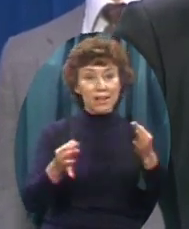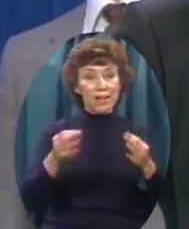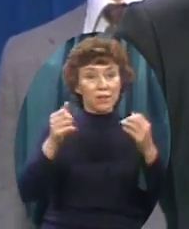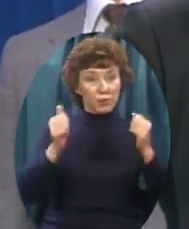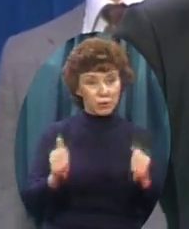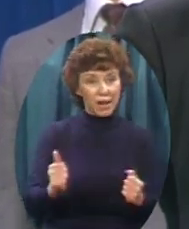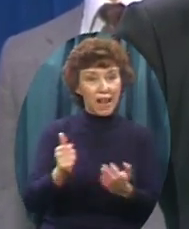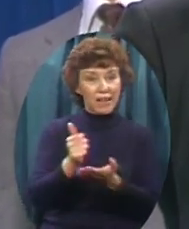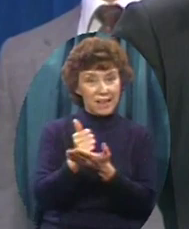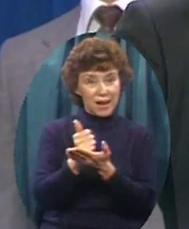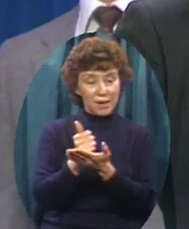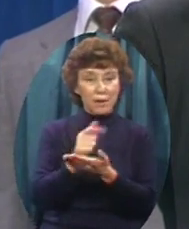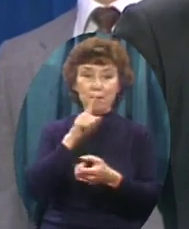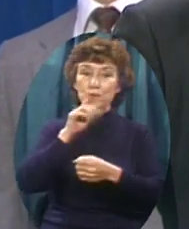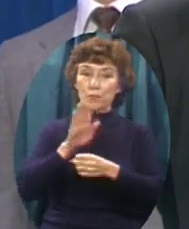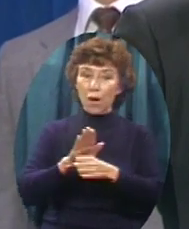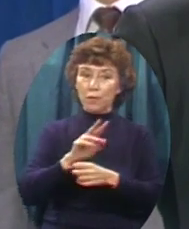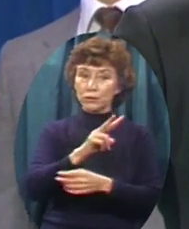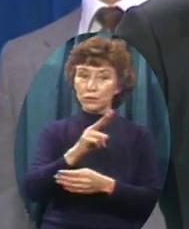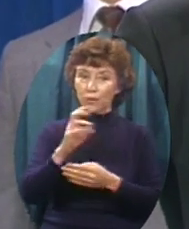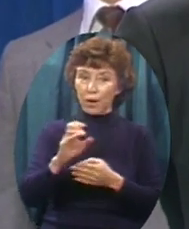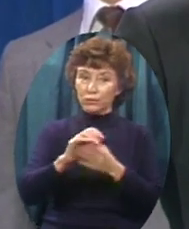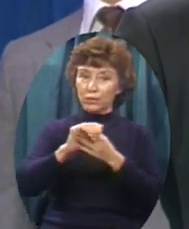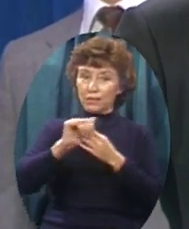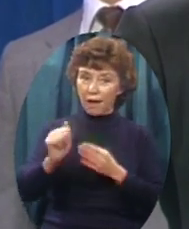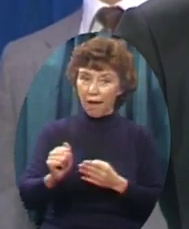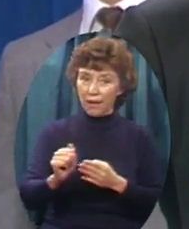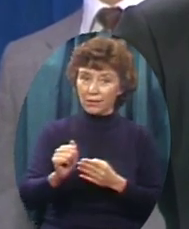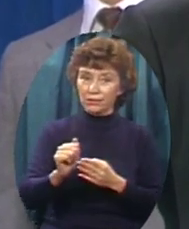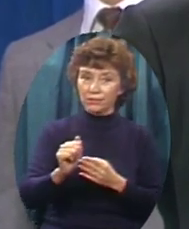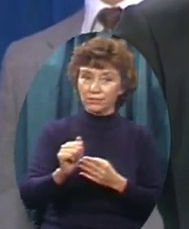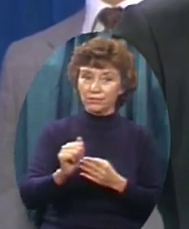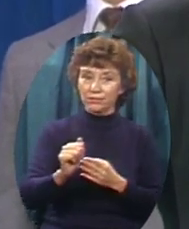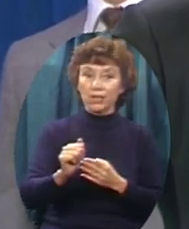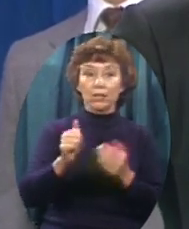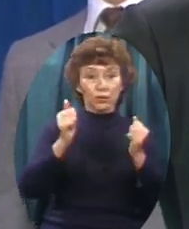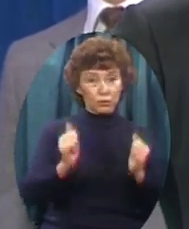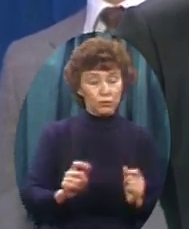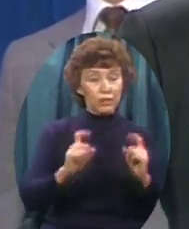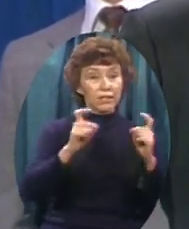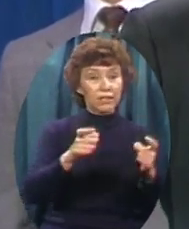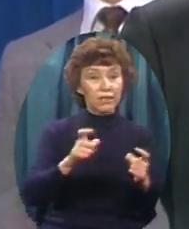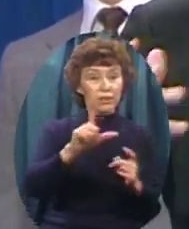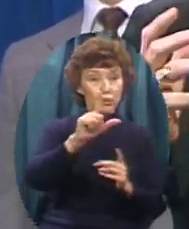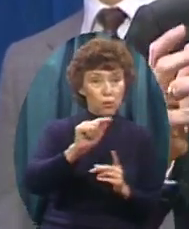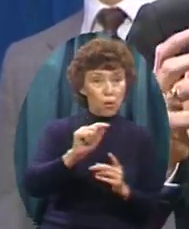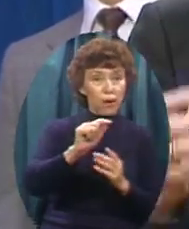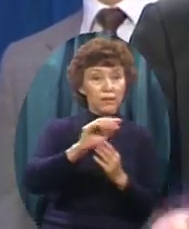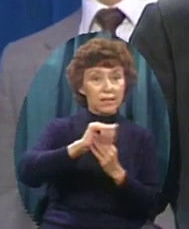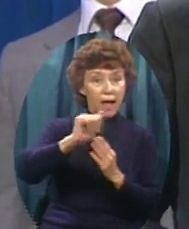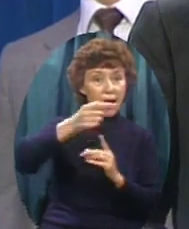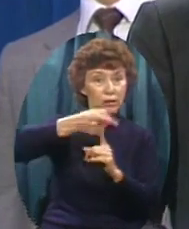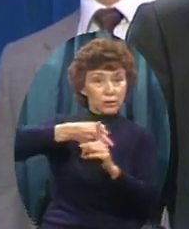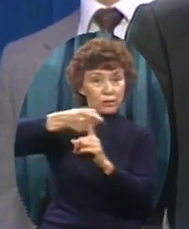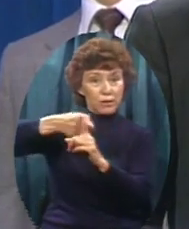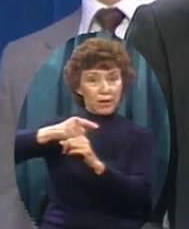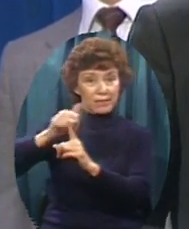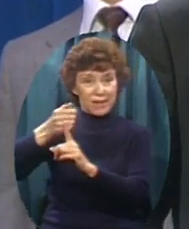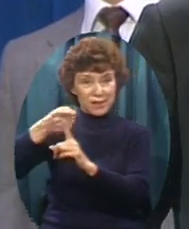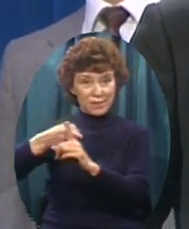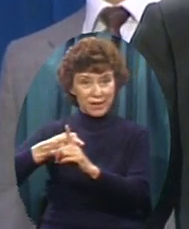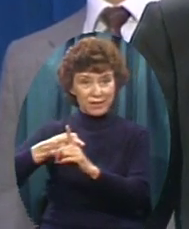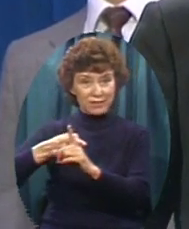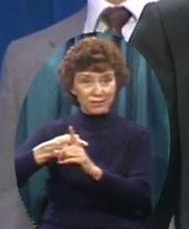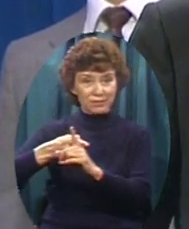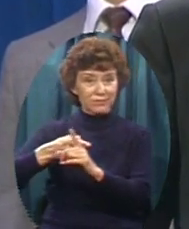$200, which you may give at $20 a month or for 10 months or however you wish to do it. But many of these students are not yet underwritten. Our